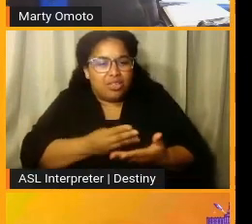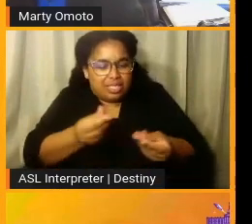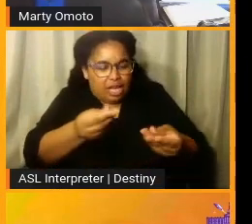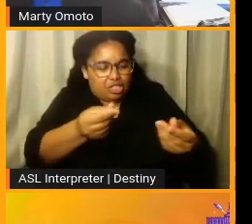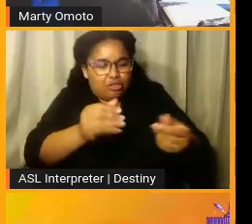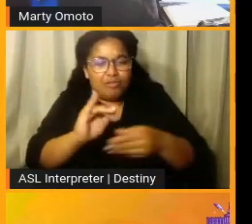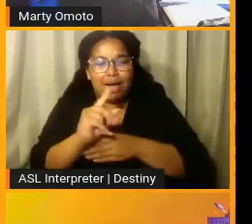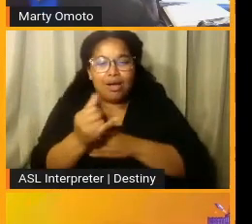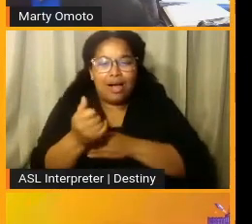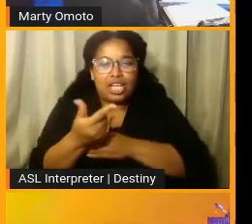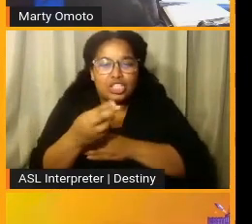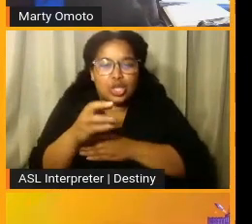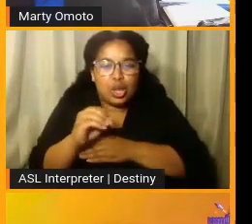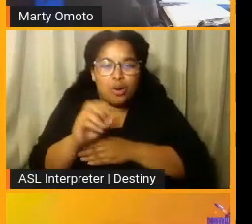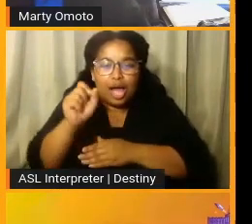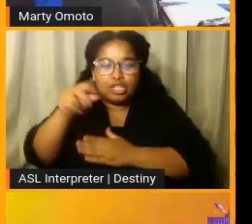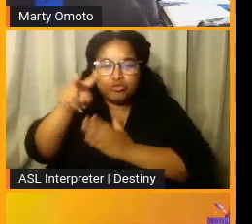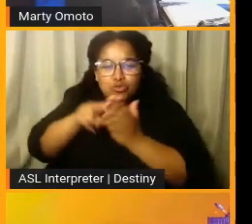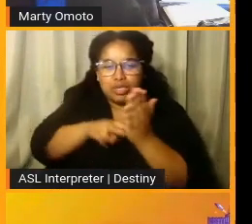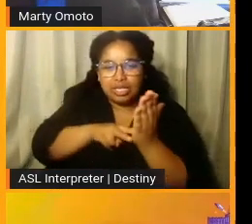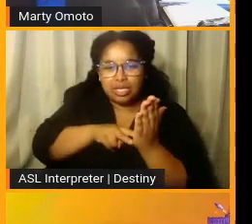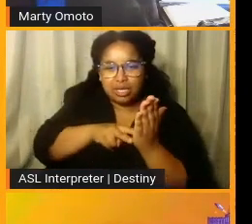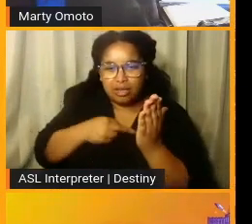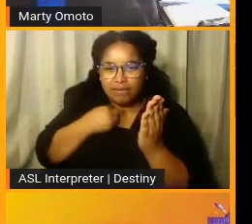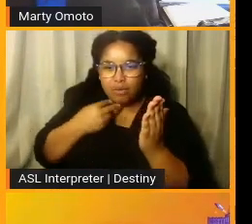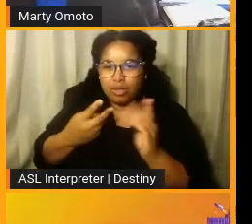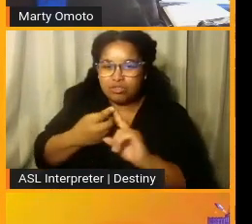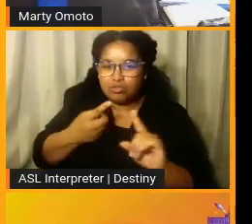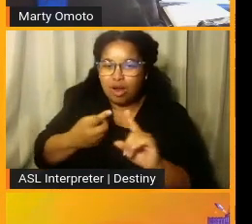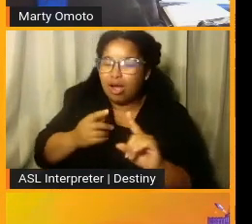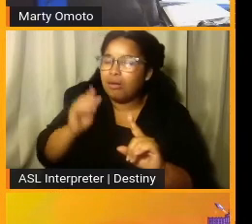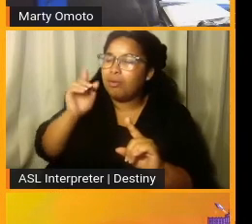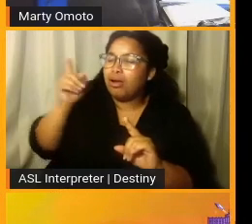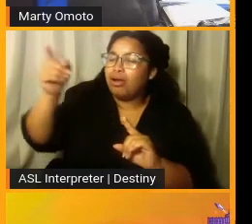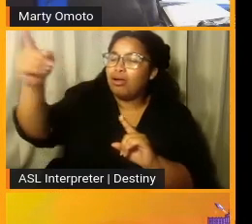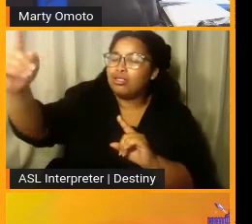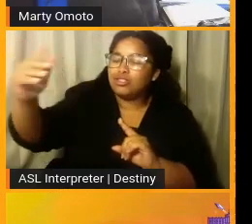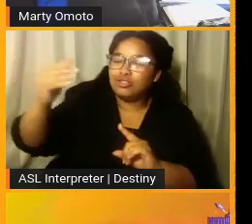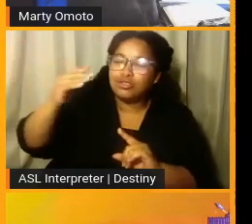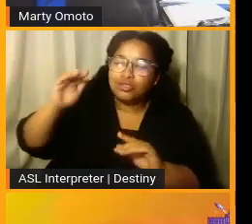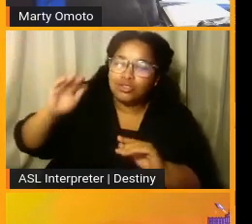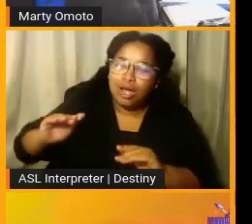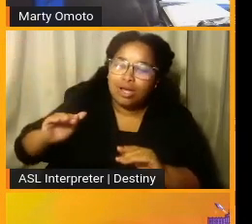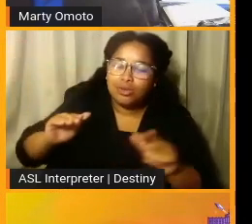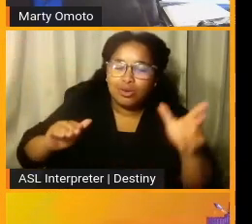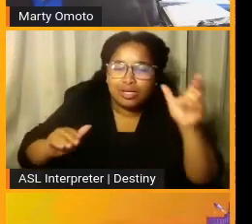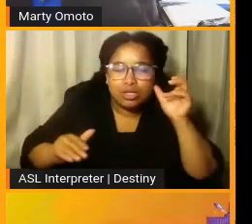the voice of a distant child or hear the softness